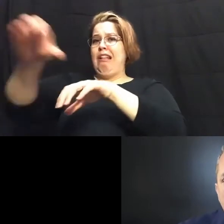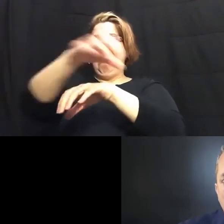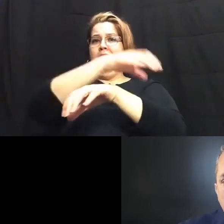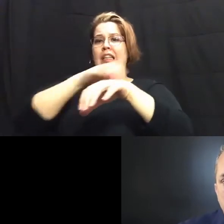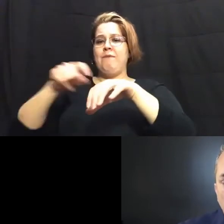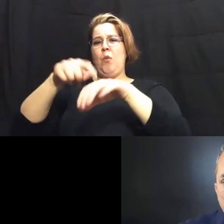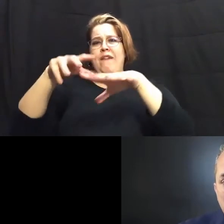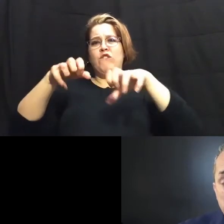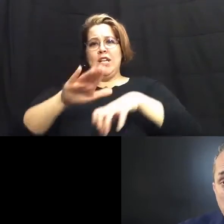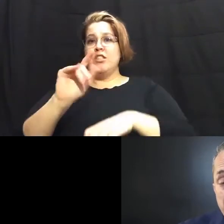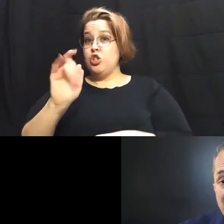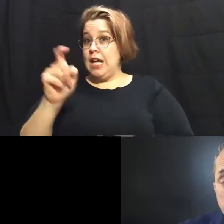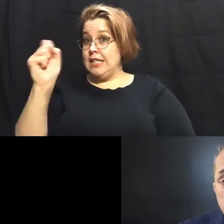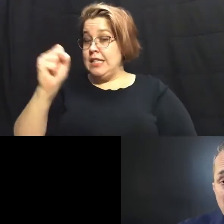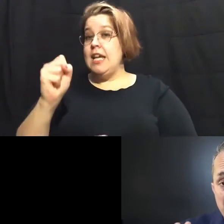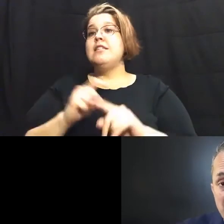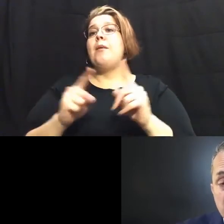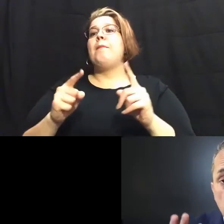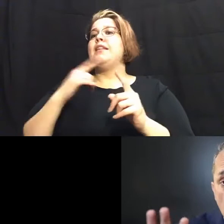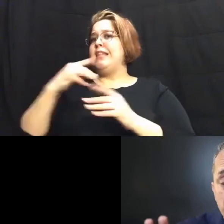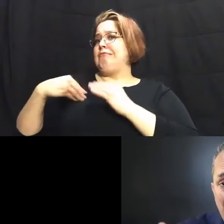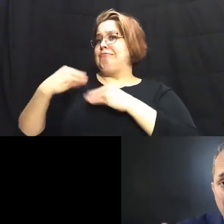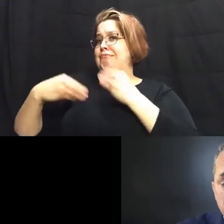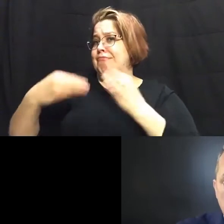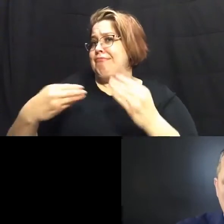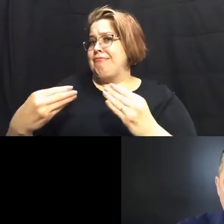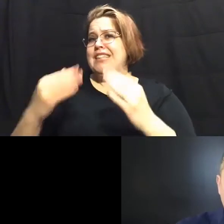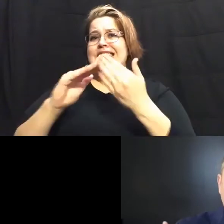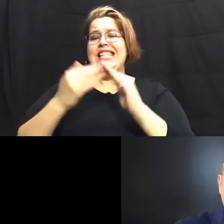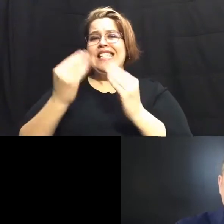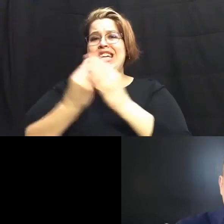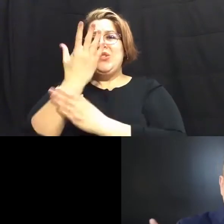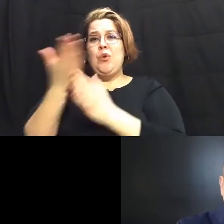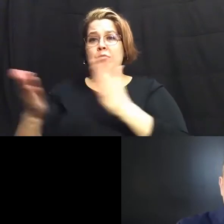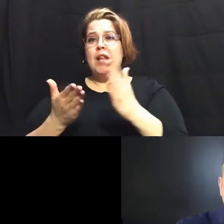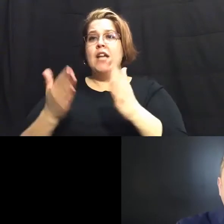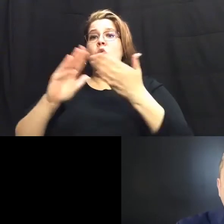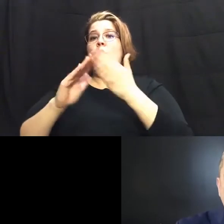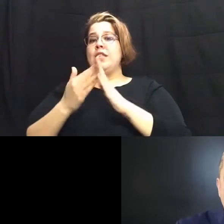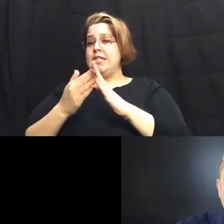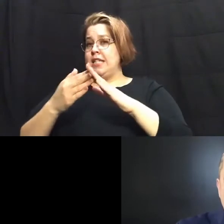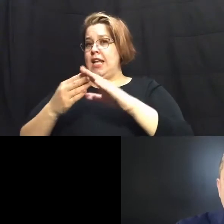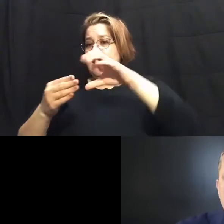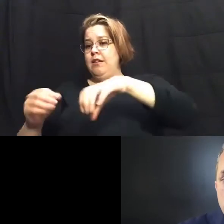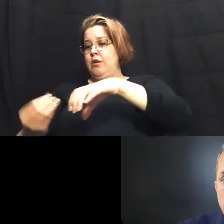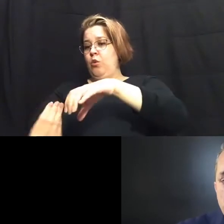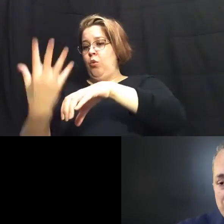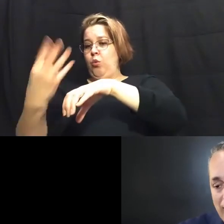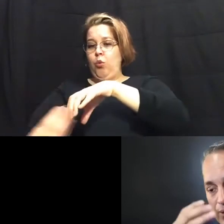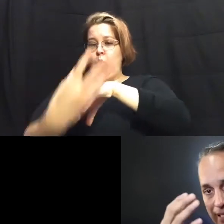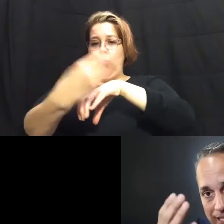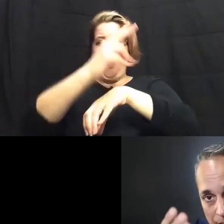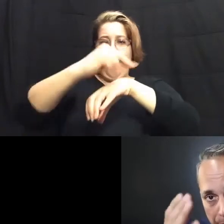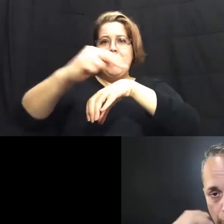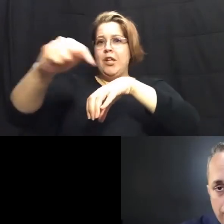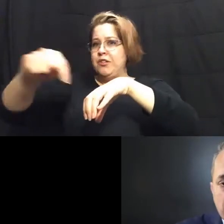property taxes but oftentimes gentrification and the city's growth plans when the city comes in and builds and grows as a community and we say